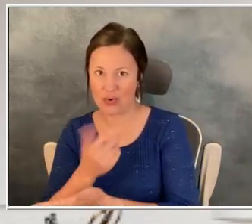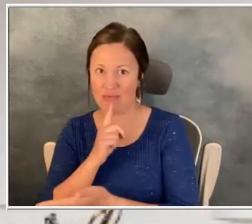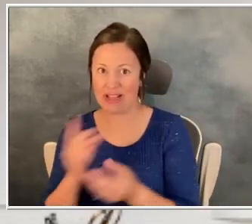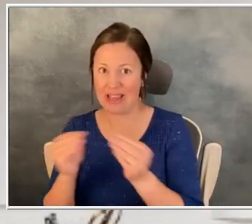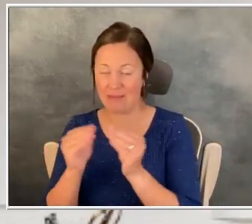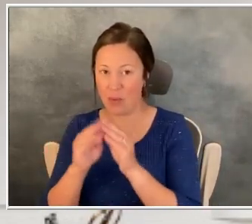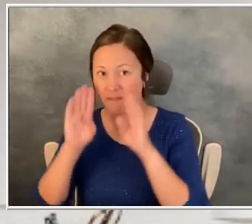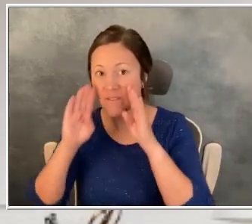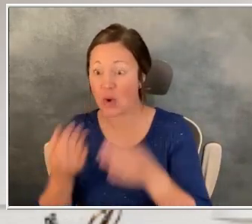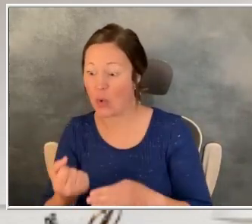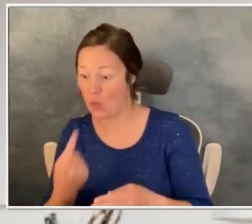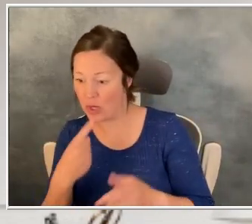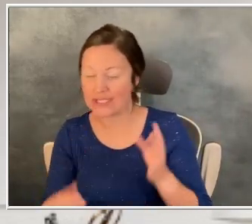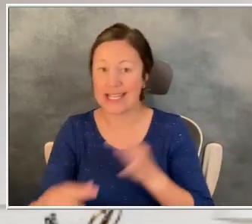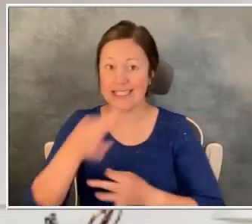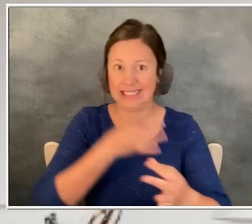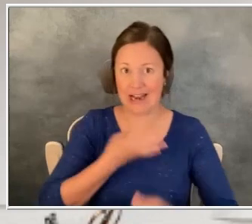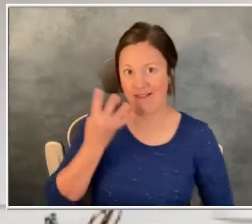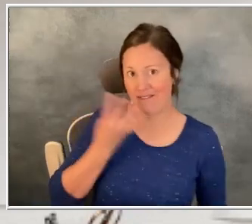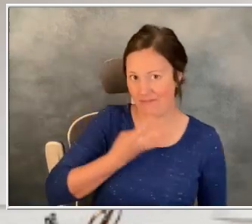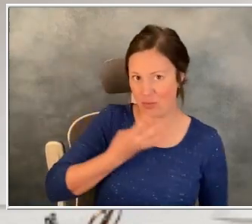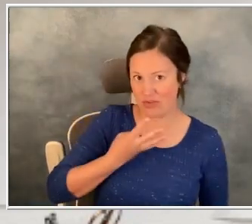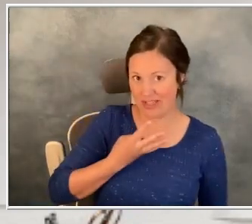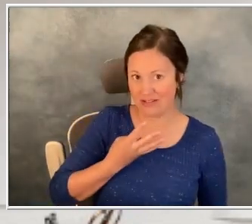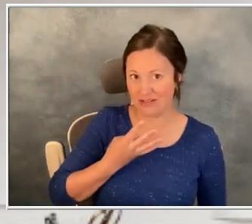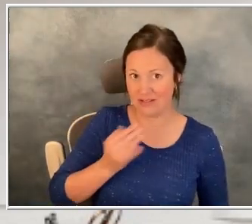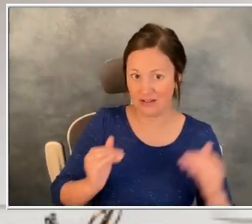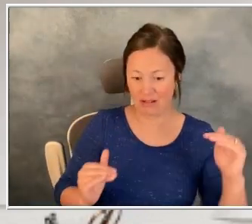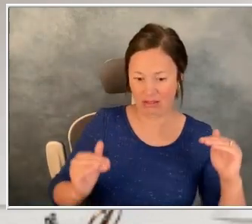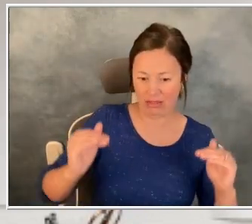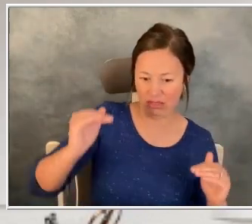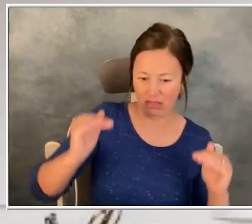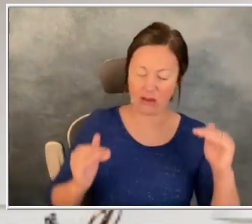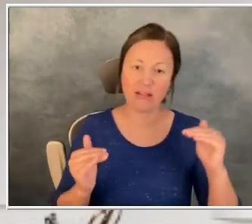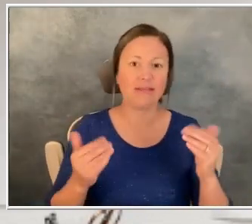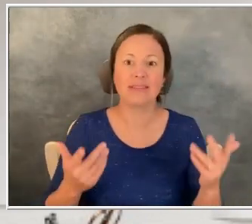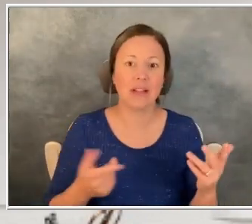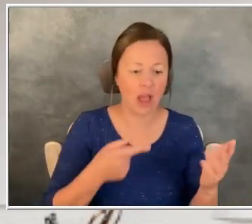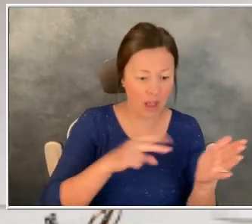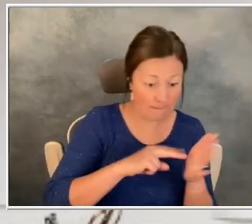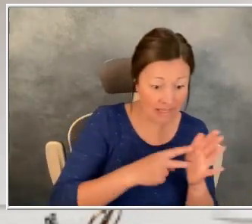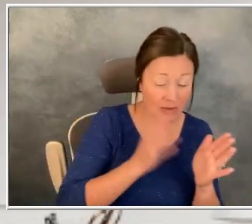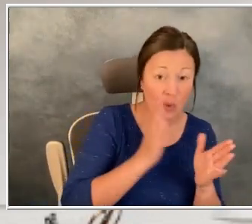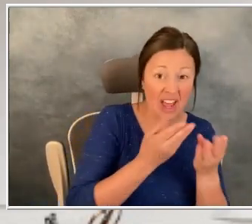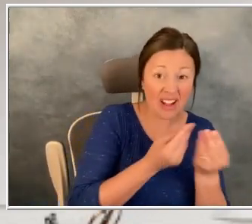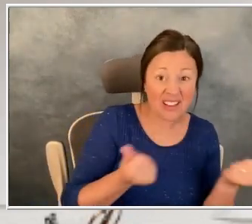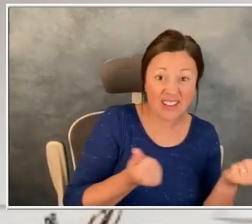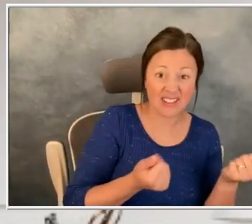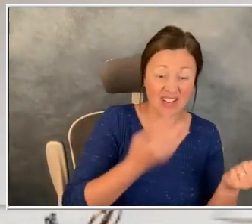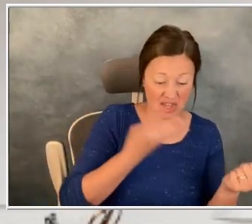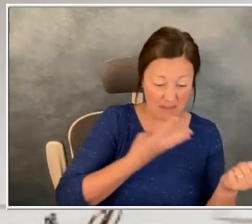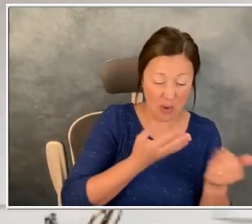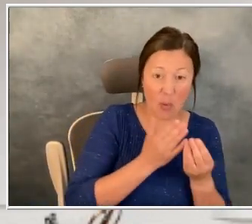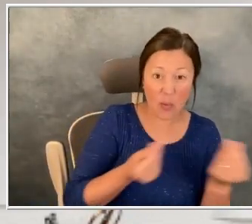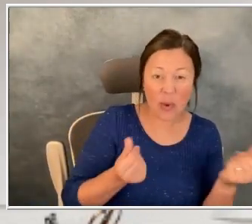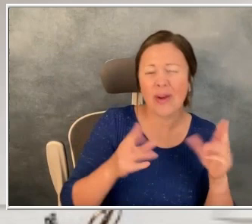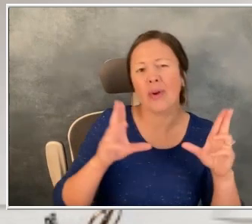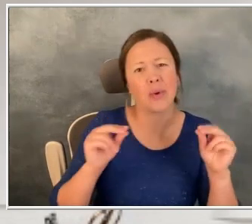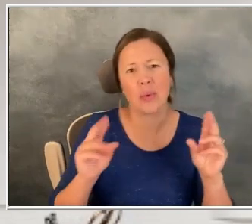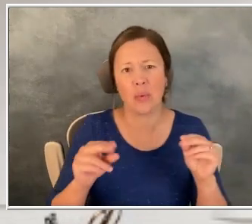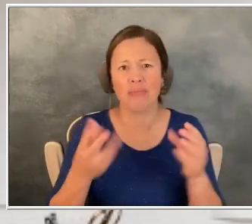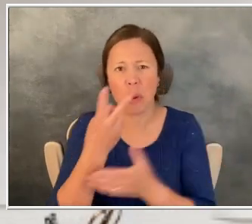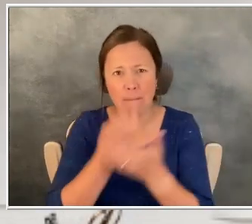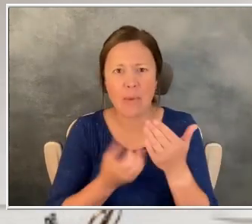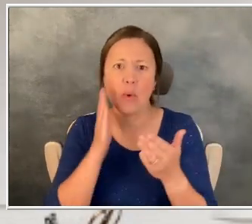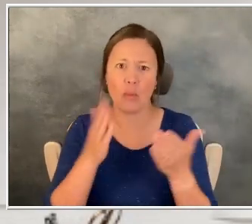around orals as opposed to infusions. Neither are going anywhere, but we're seeing a large increase in the orals. So from 2000